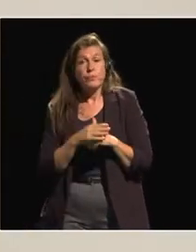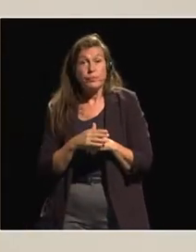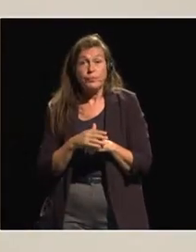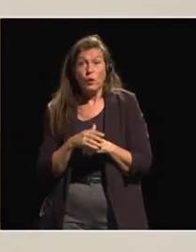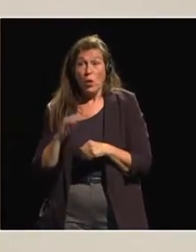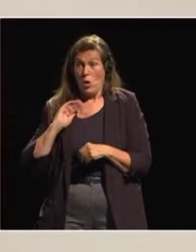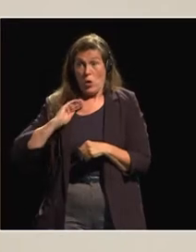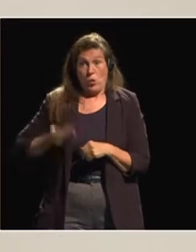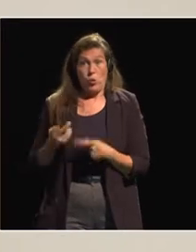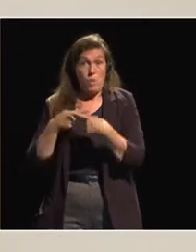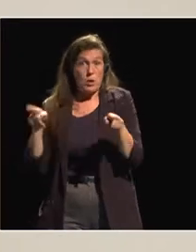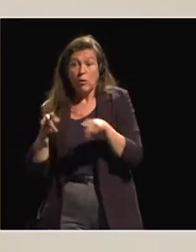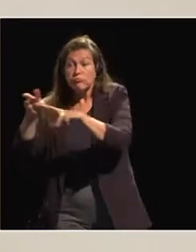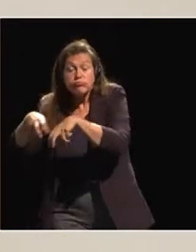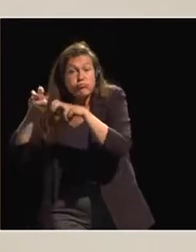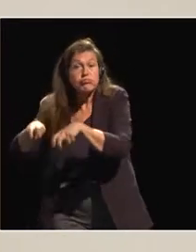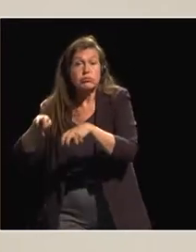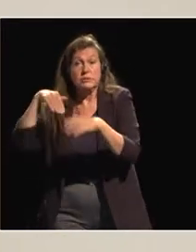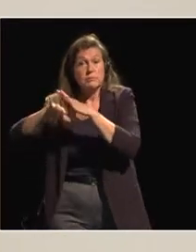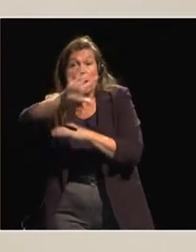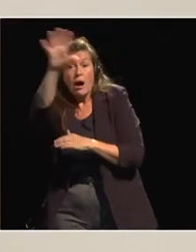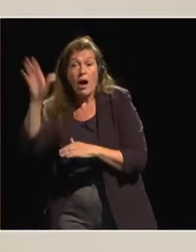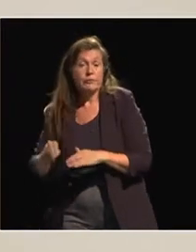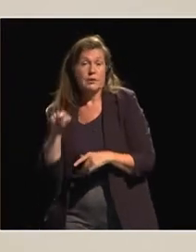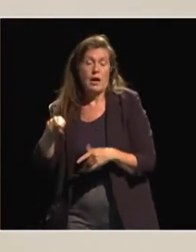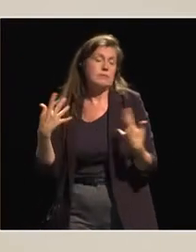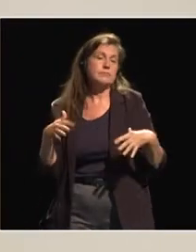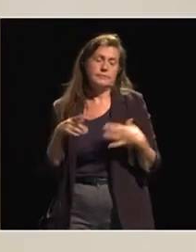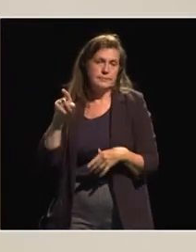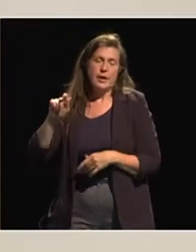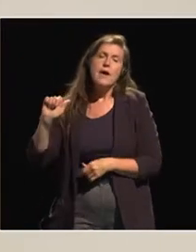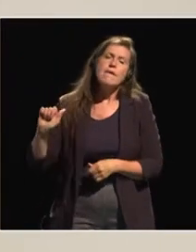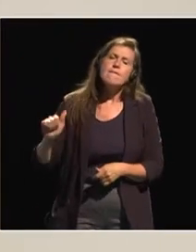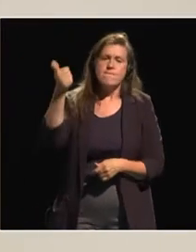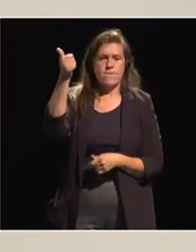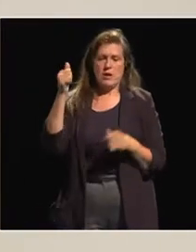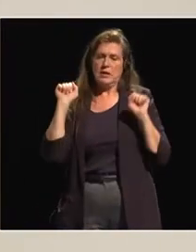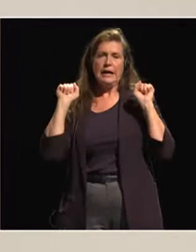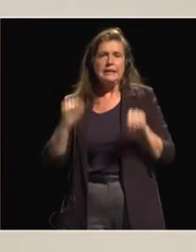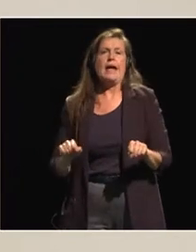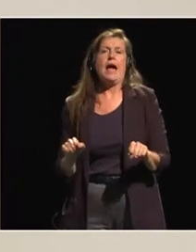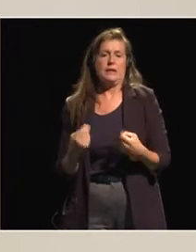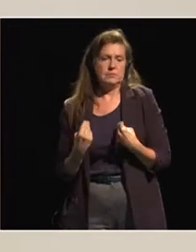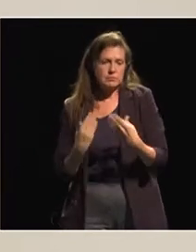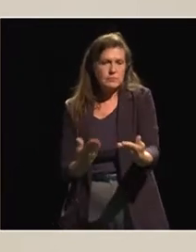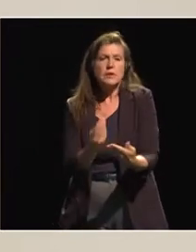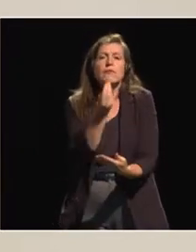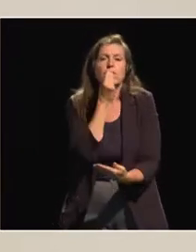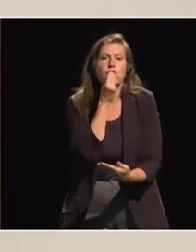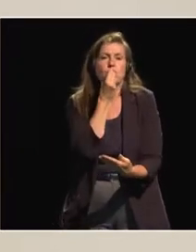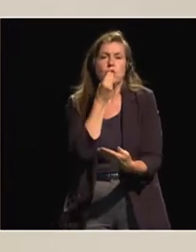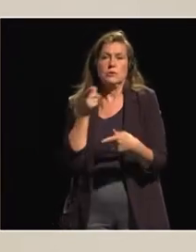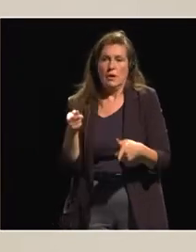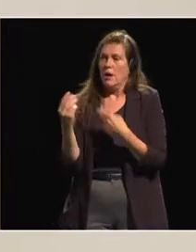all, you must be aware, you must know that African rural women are the main guarantors for